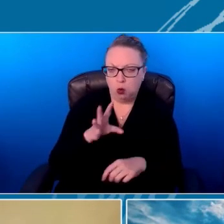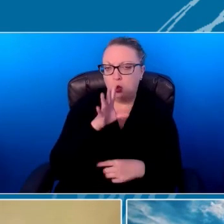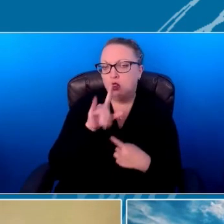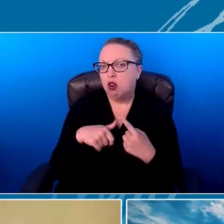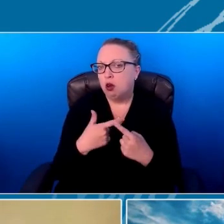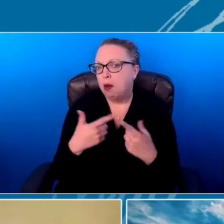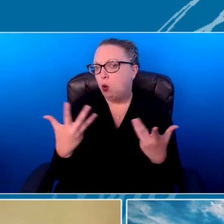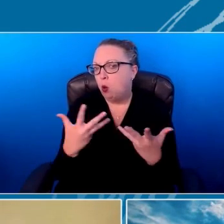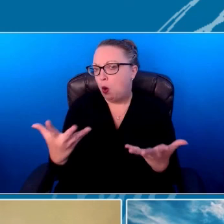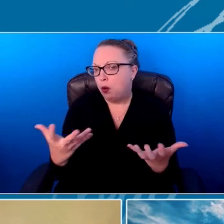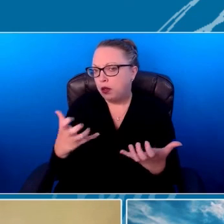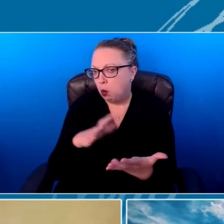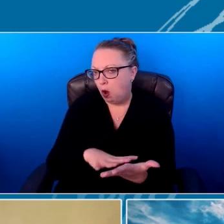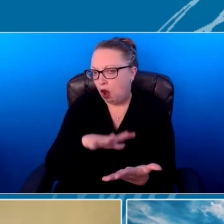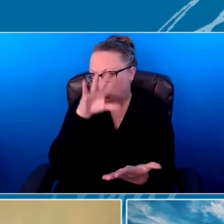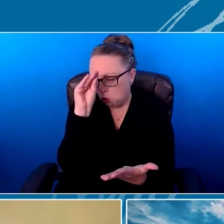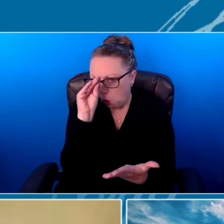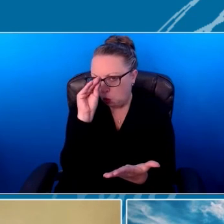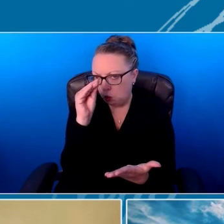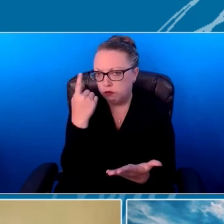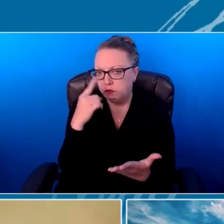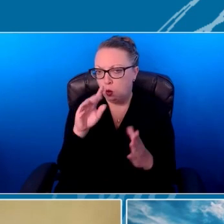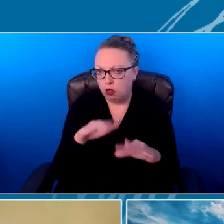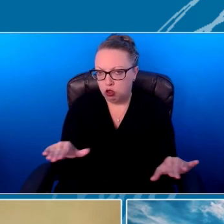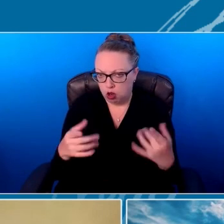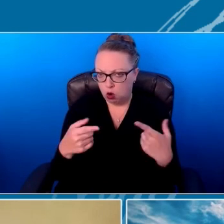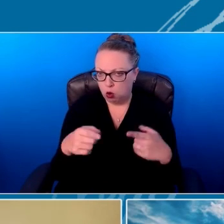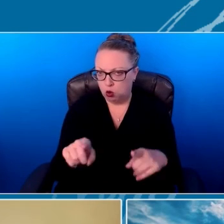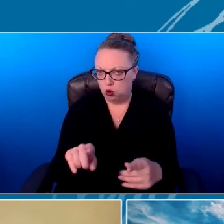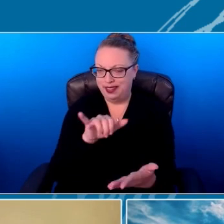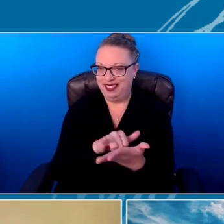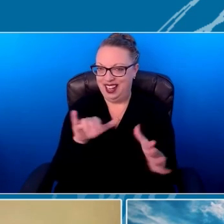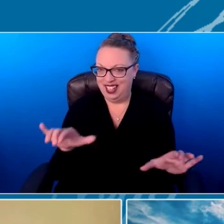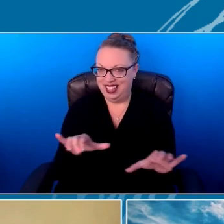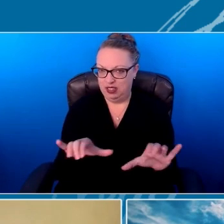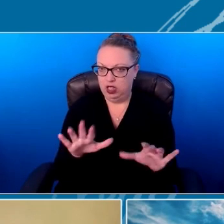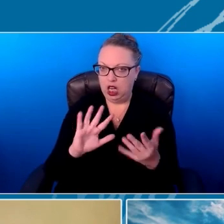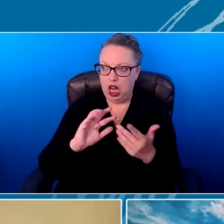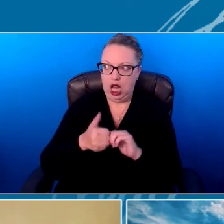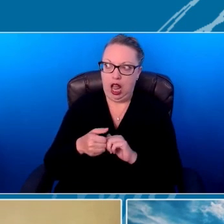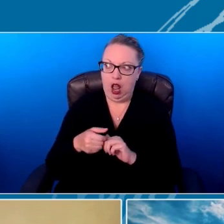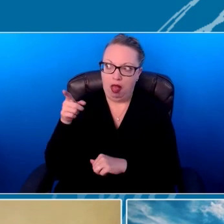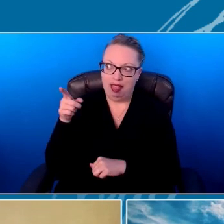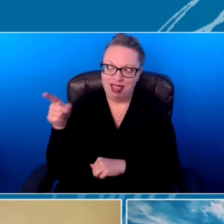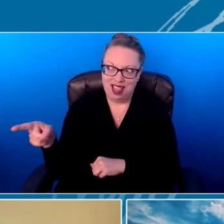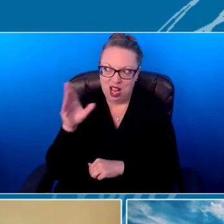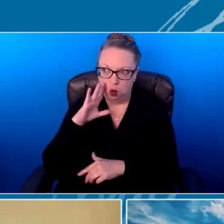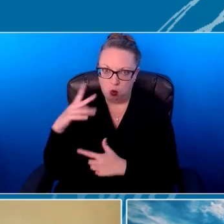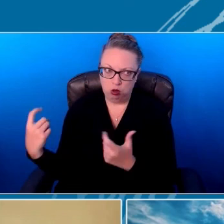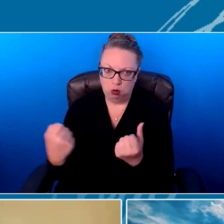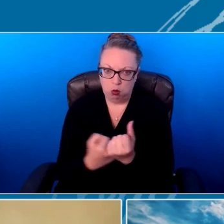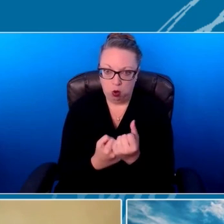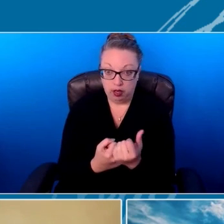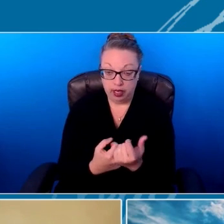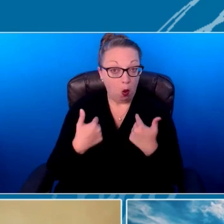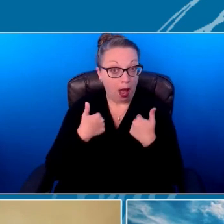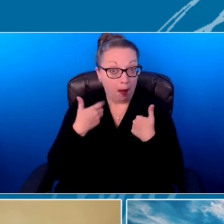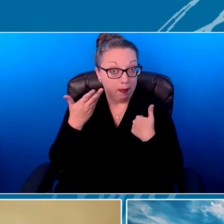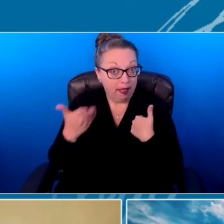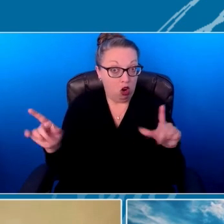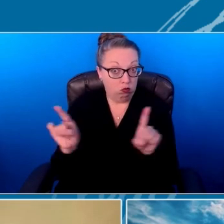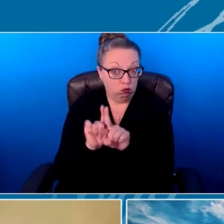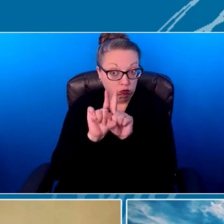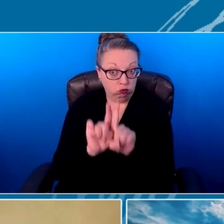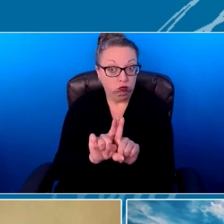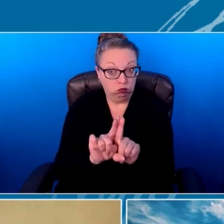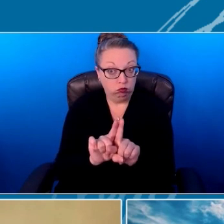the child to learn in that activity. And we can talk about how they're going to be the one to support them doing it. But I'm there shoulder to shoulder to support